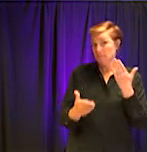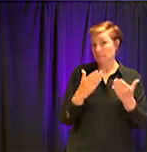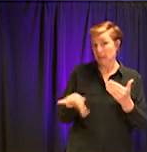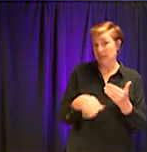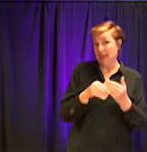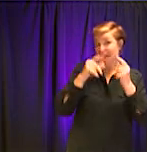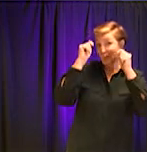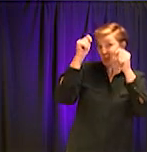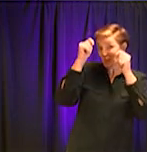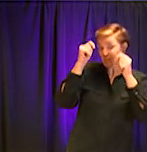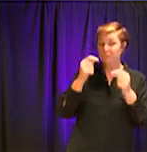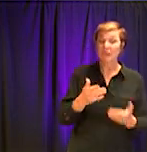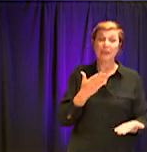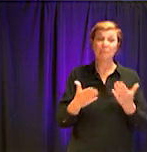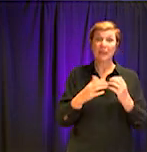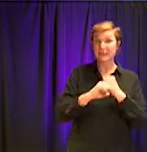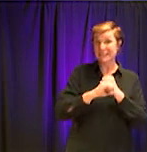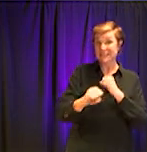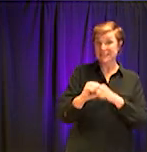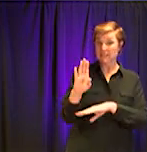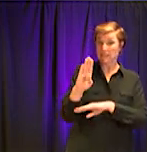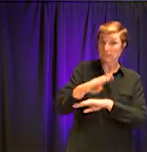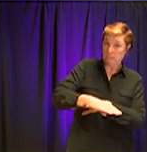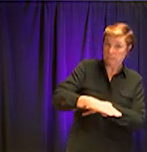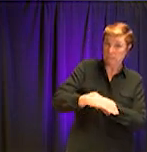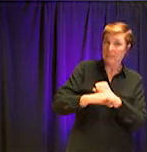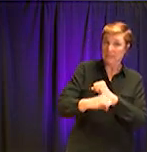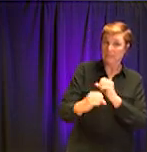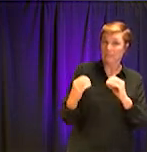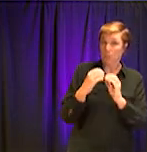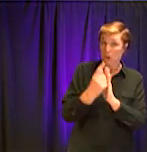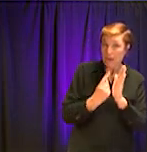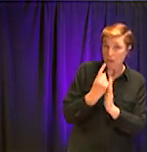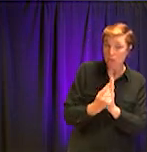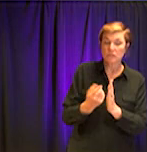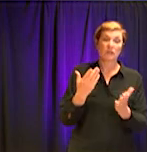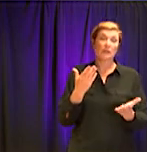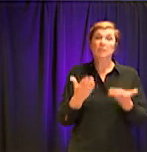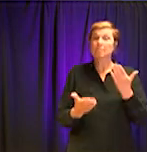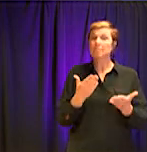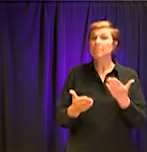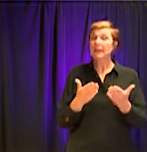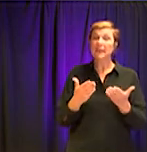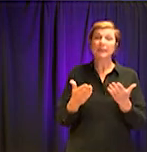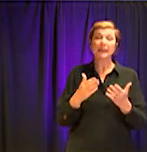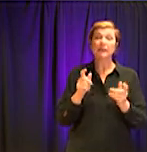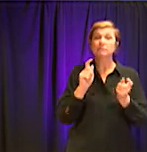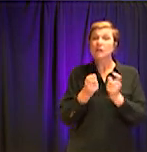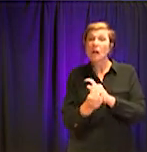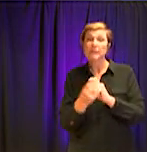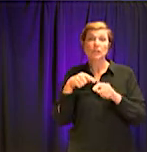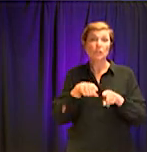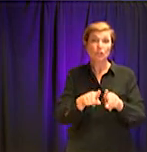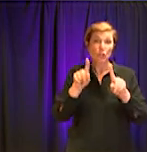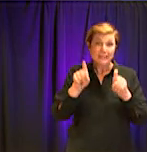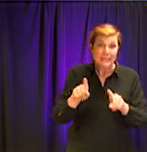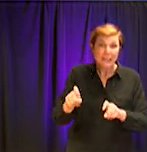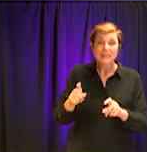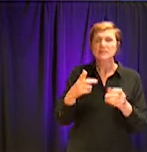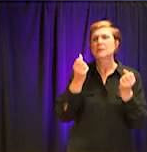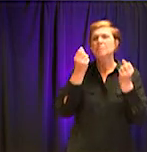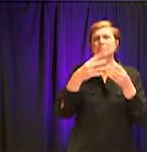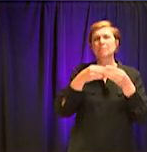day, it may be a paraprofessional with that child during testing, or any other services